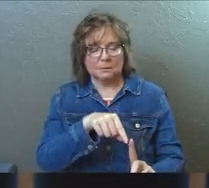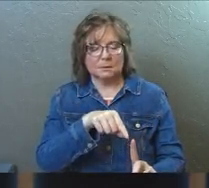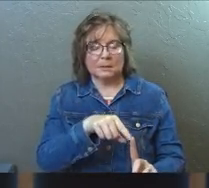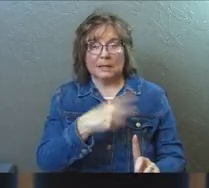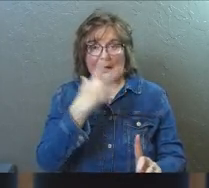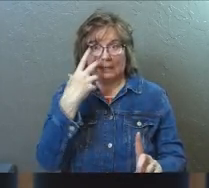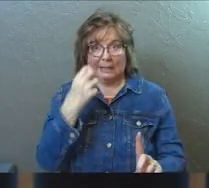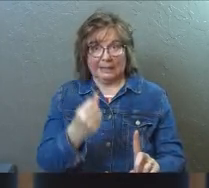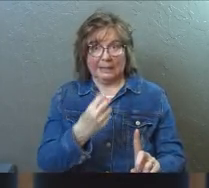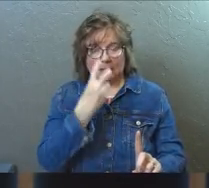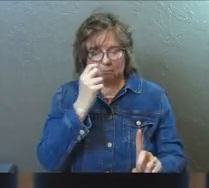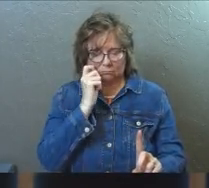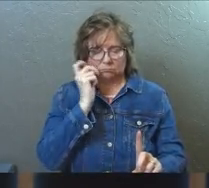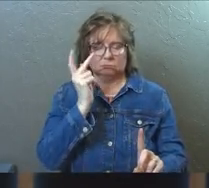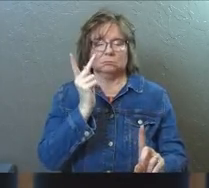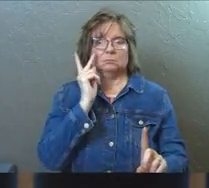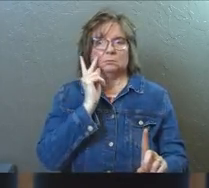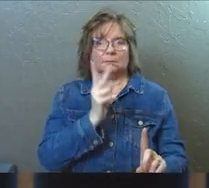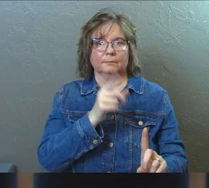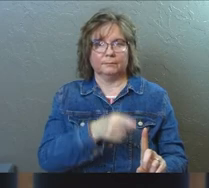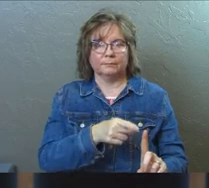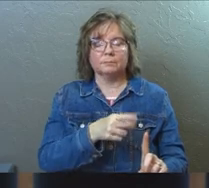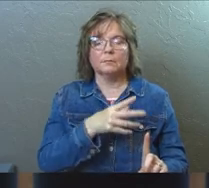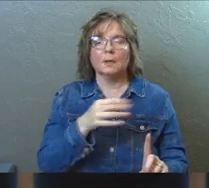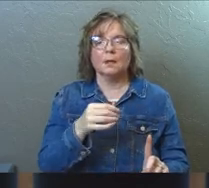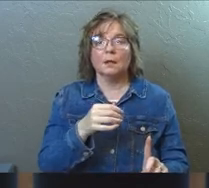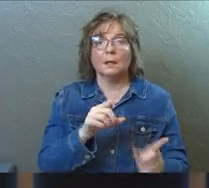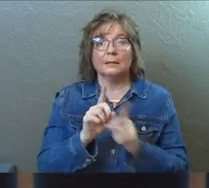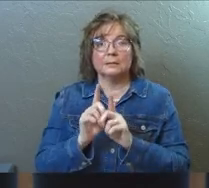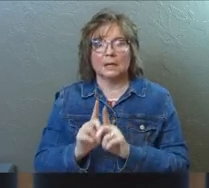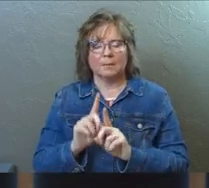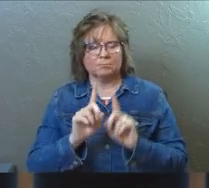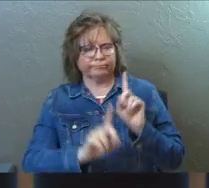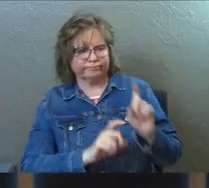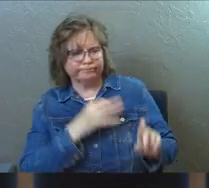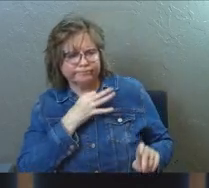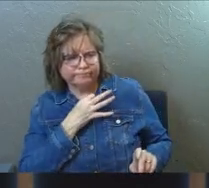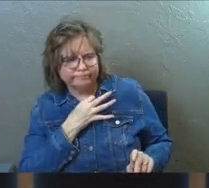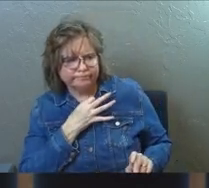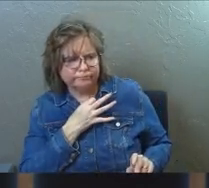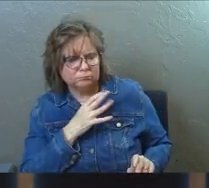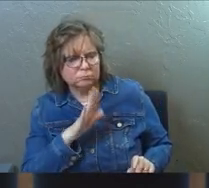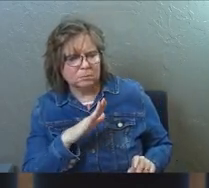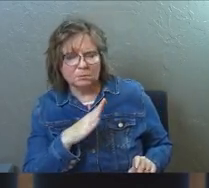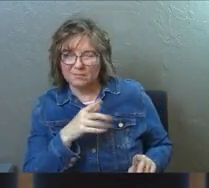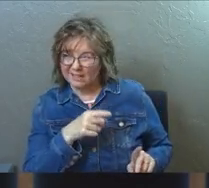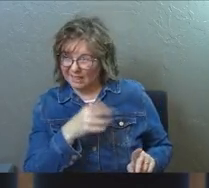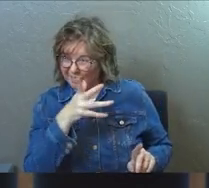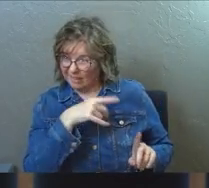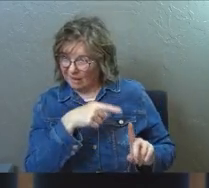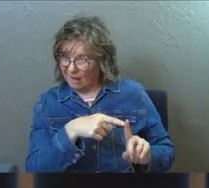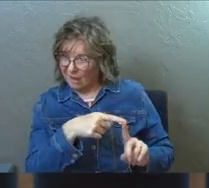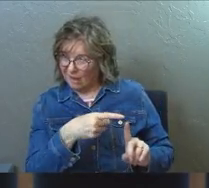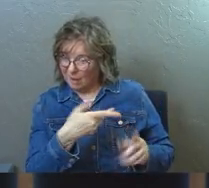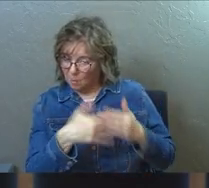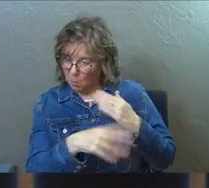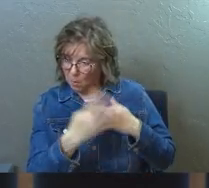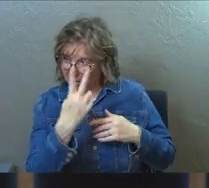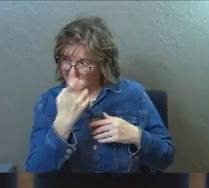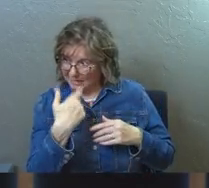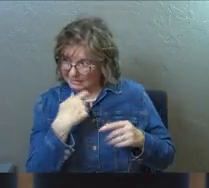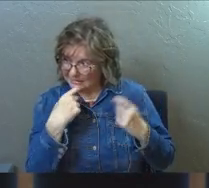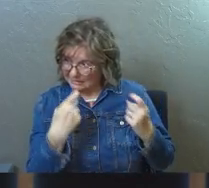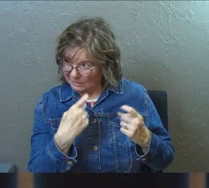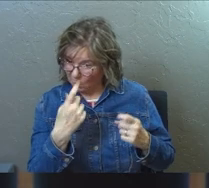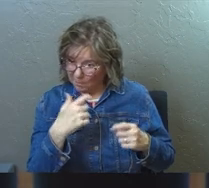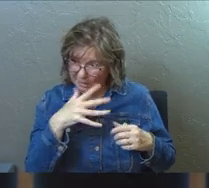he healed this man that was born blind. And, and his disciples asked him a question in the text and said, is the guy, was the guy born blind because